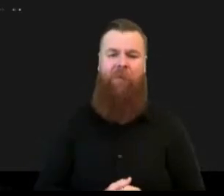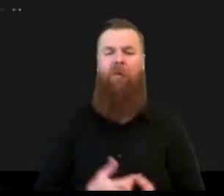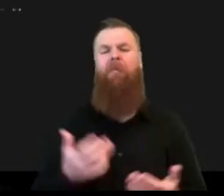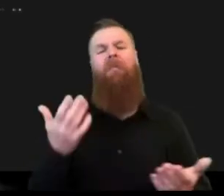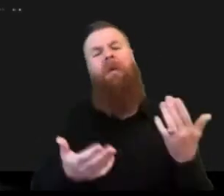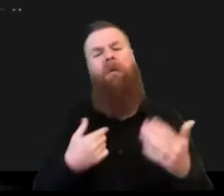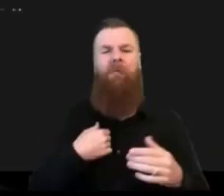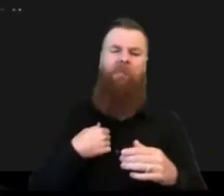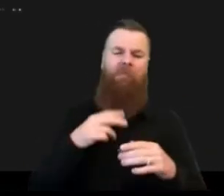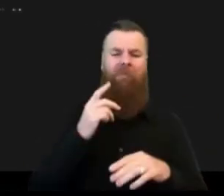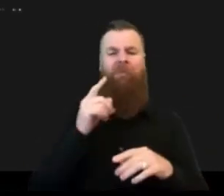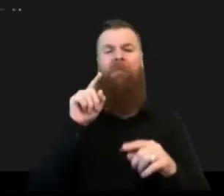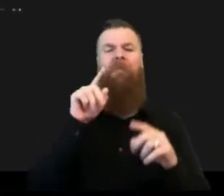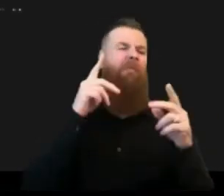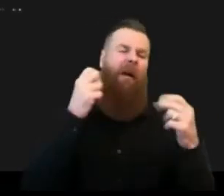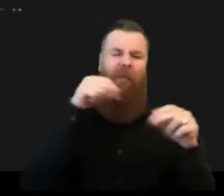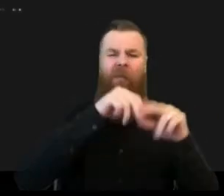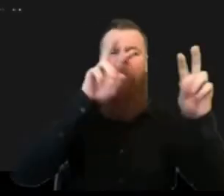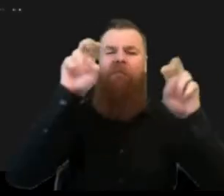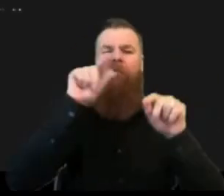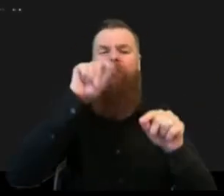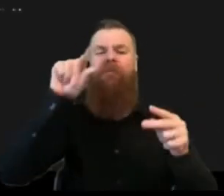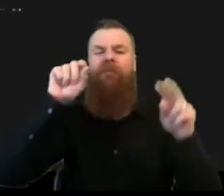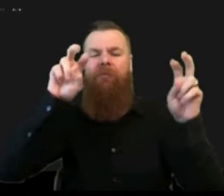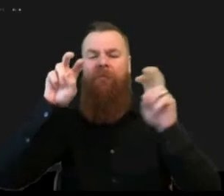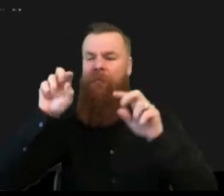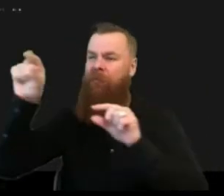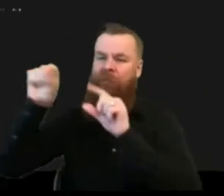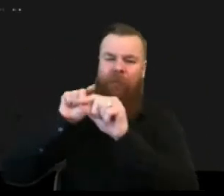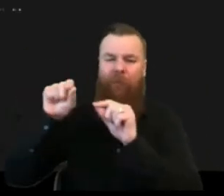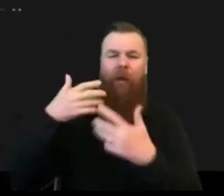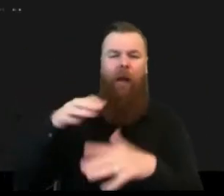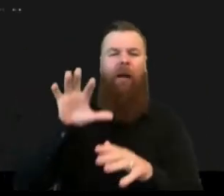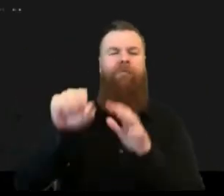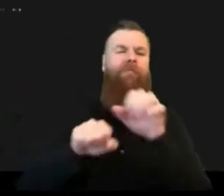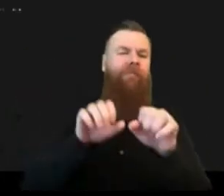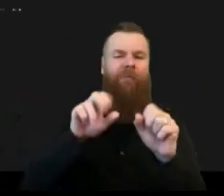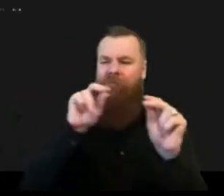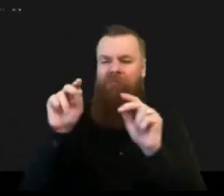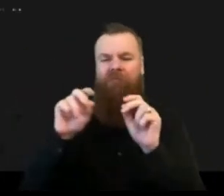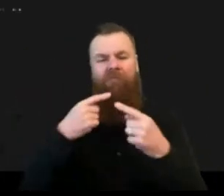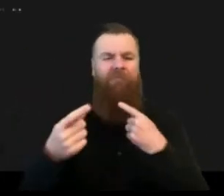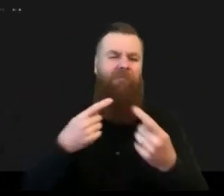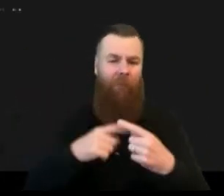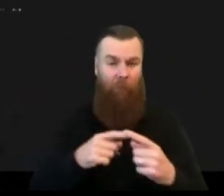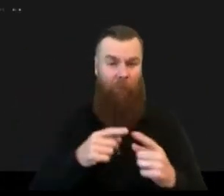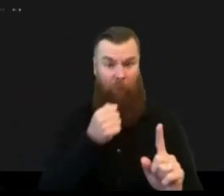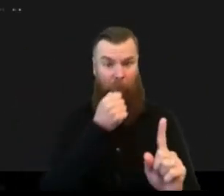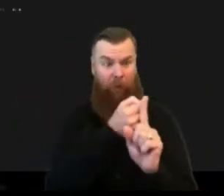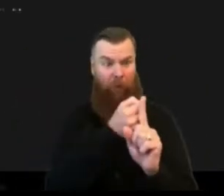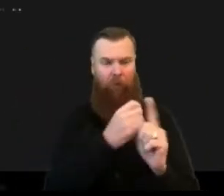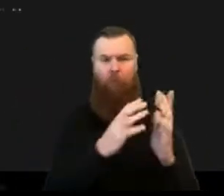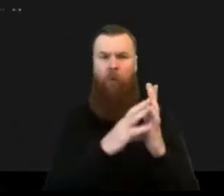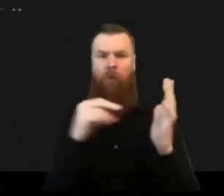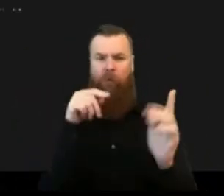in the discussion so first of all when we talk about impact modeling we're mainly talking you know not only at a